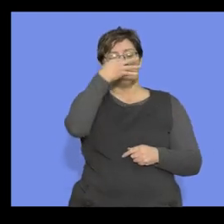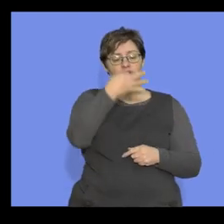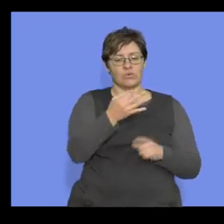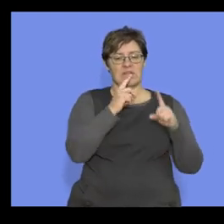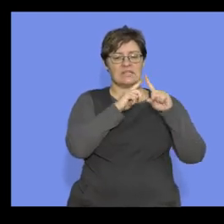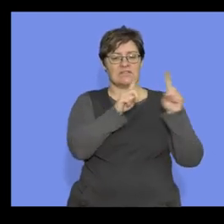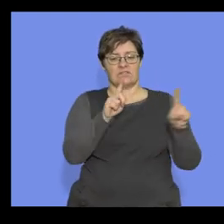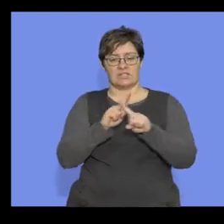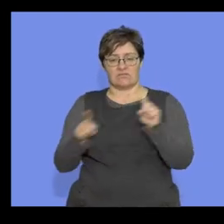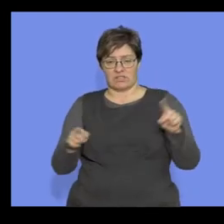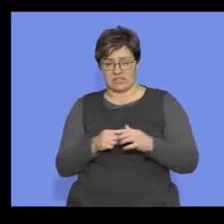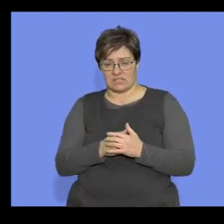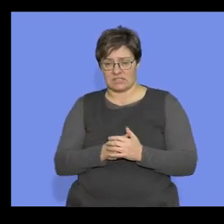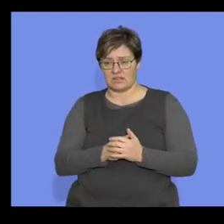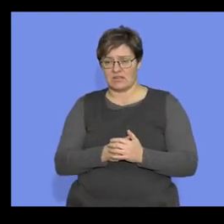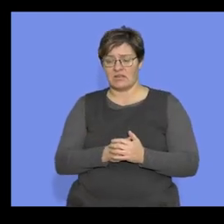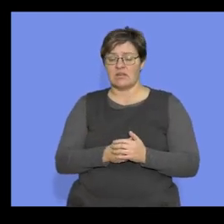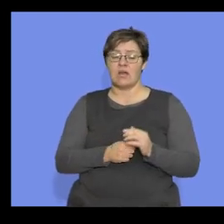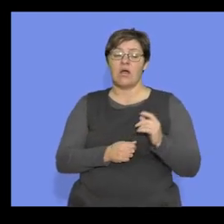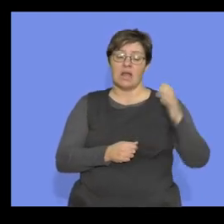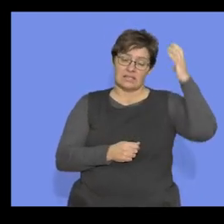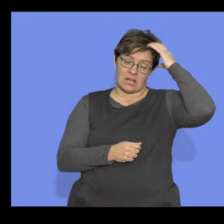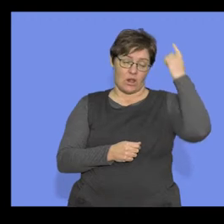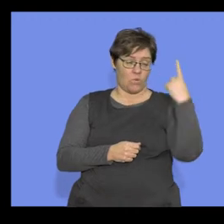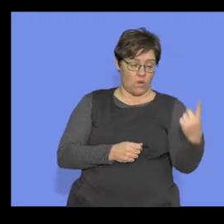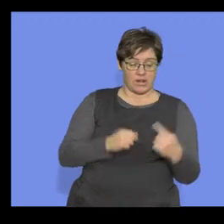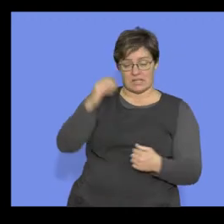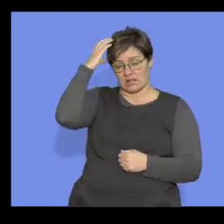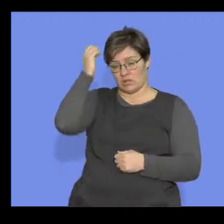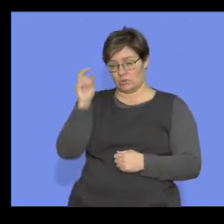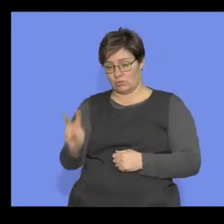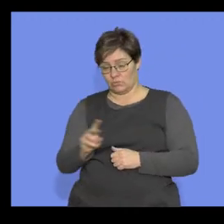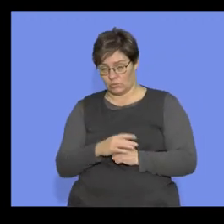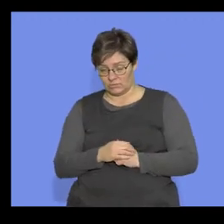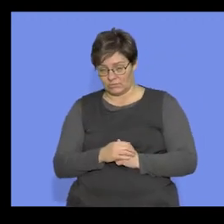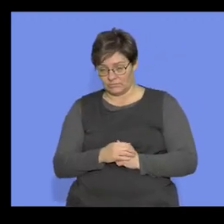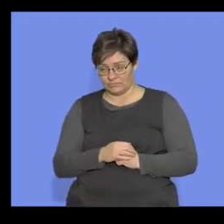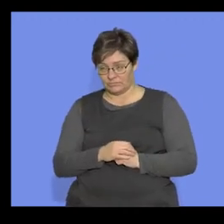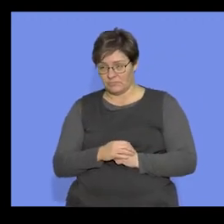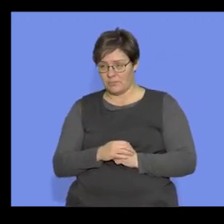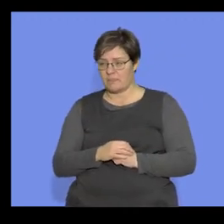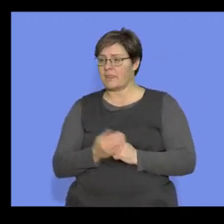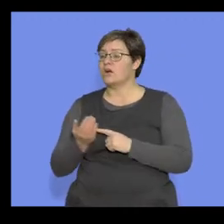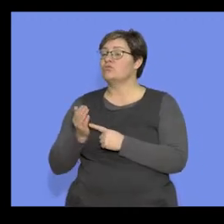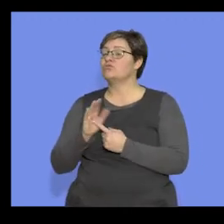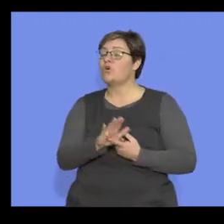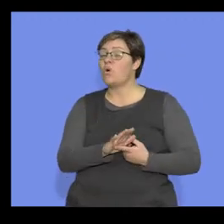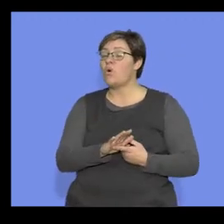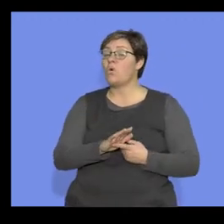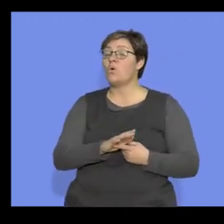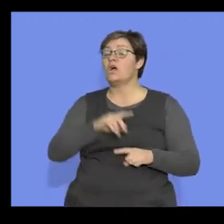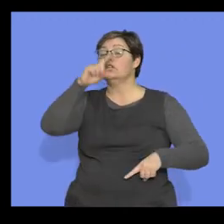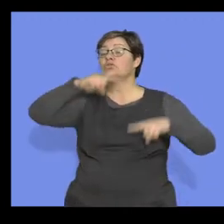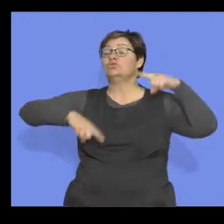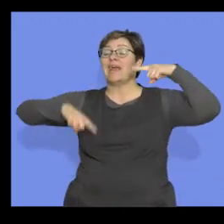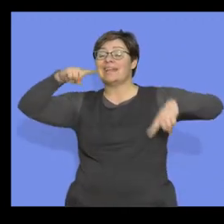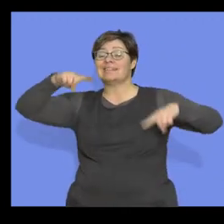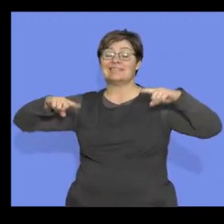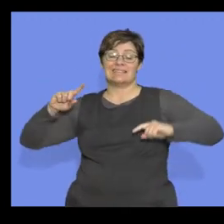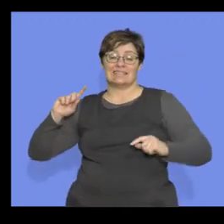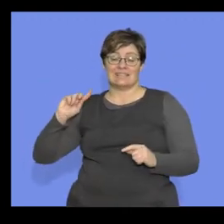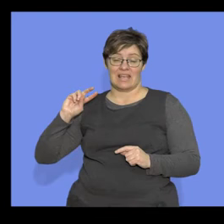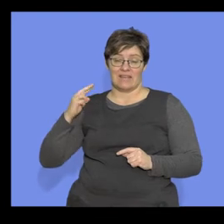observable differences between skull one and skull two that show trends